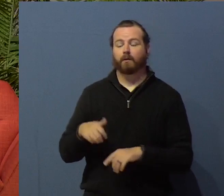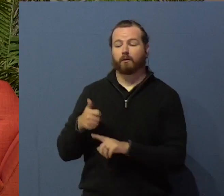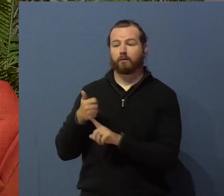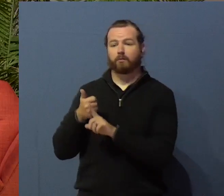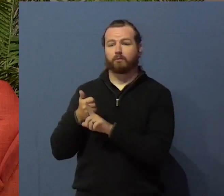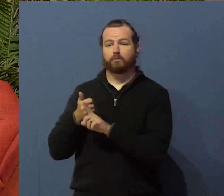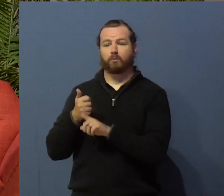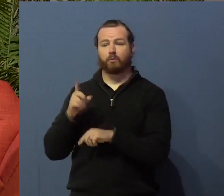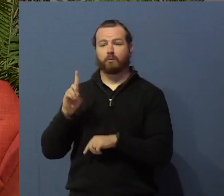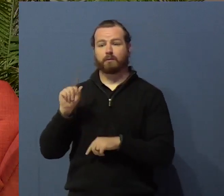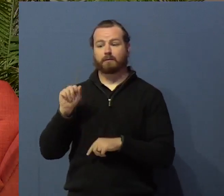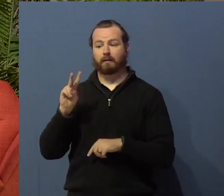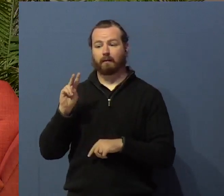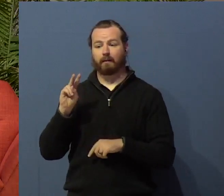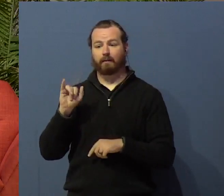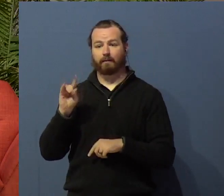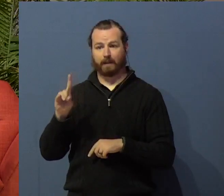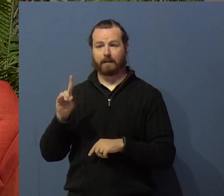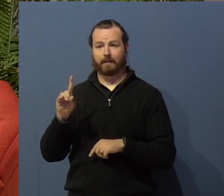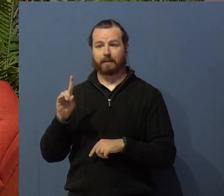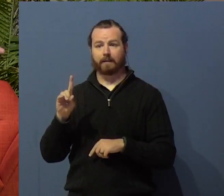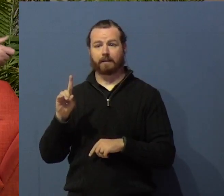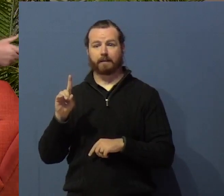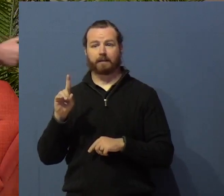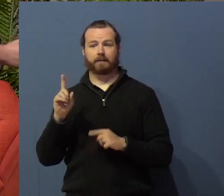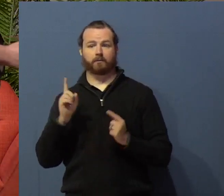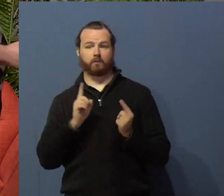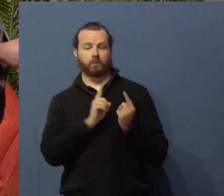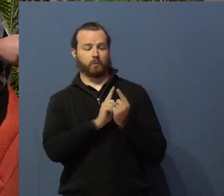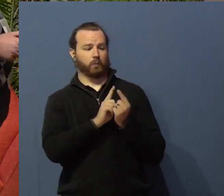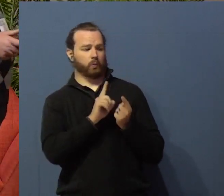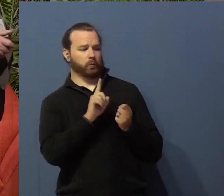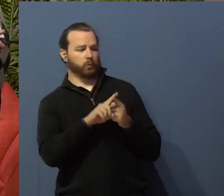crippled in both feet. There's two different words there.